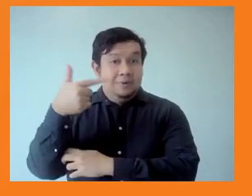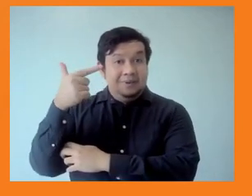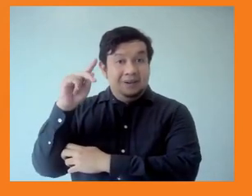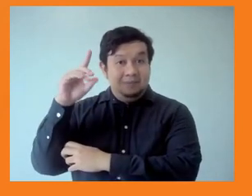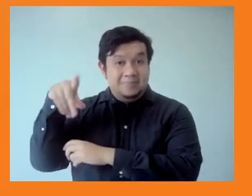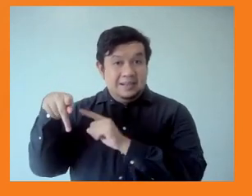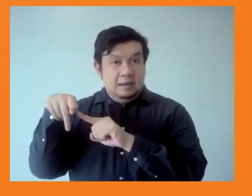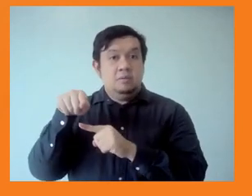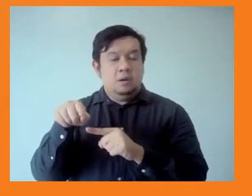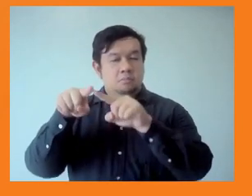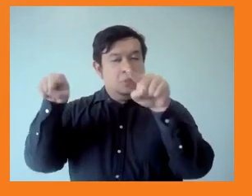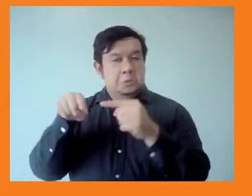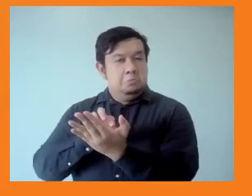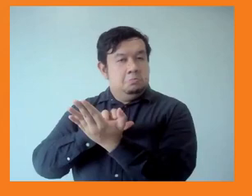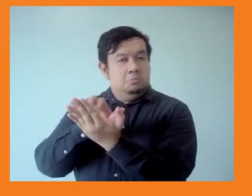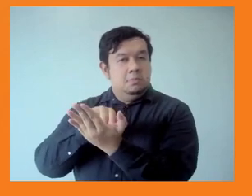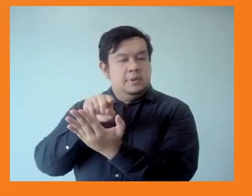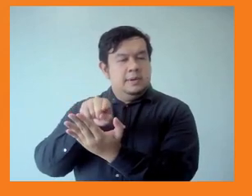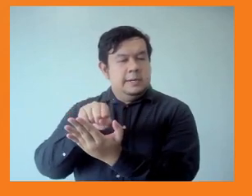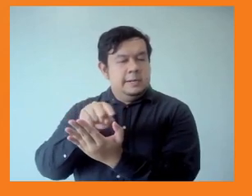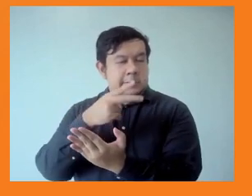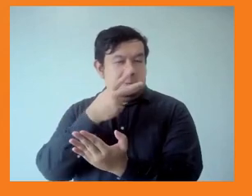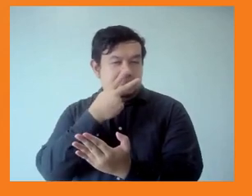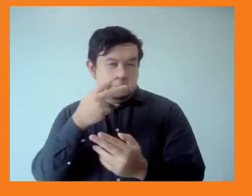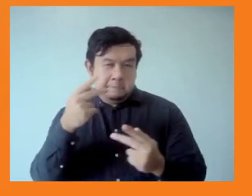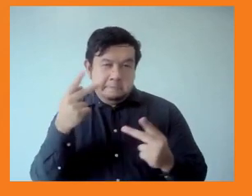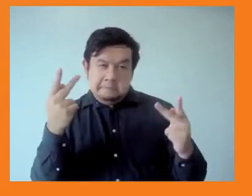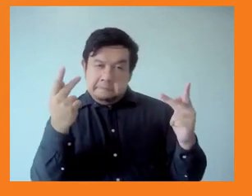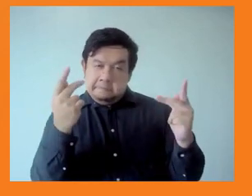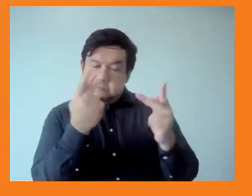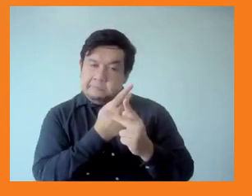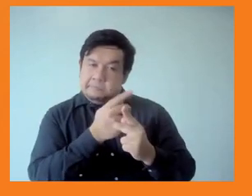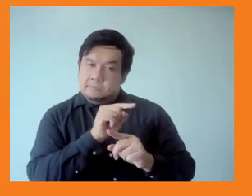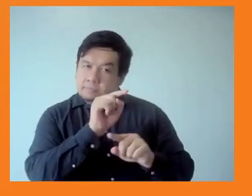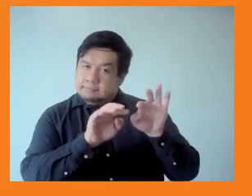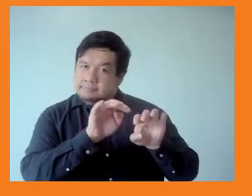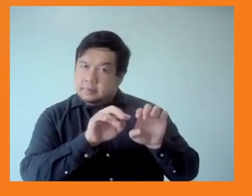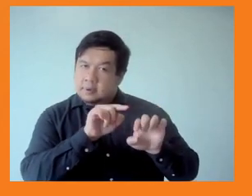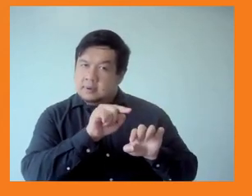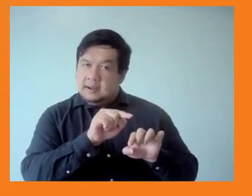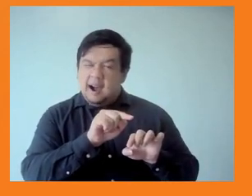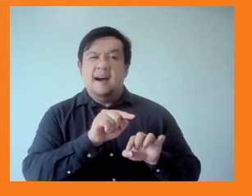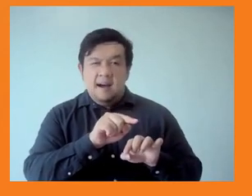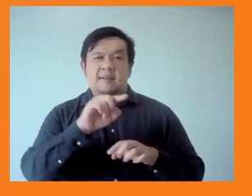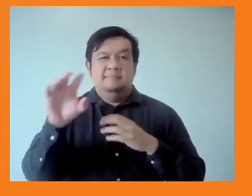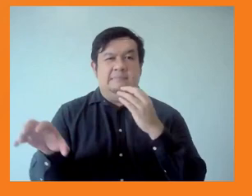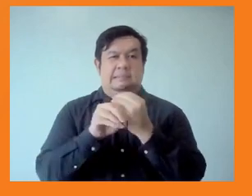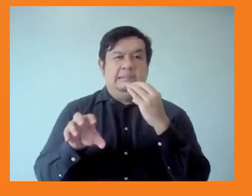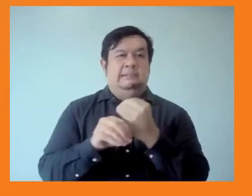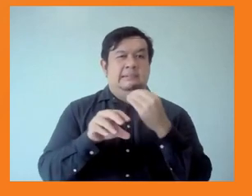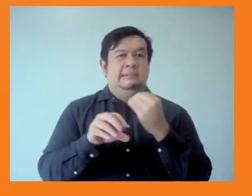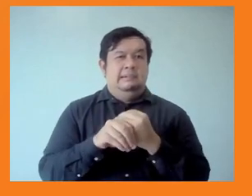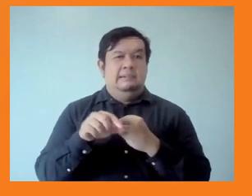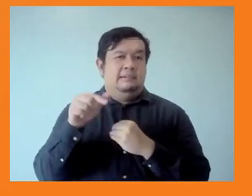sign, so it just keeps adding market transactions, one after the other, but there's no minus sign. So you